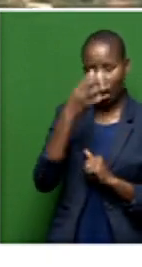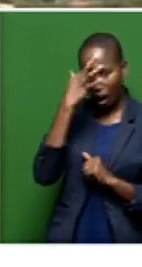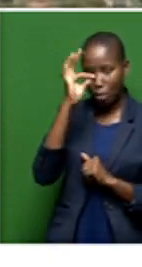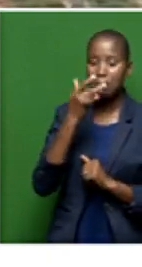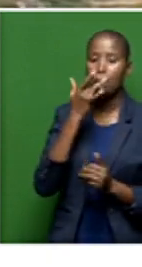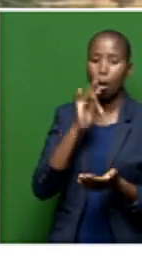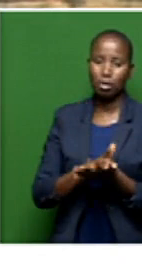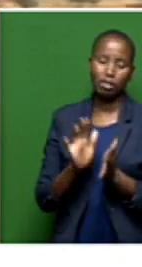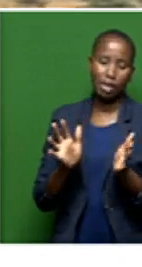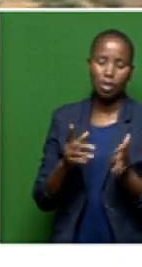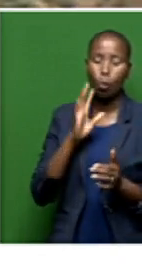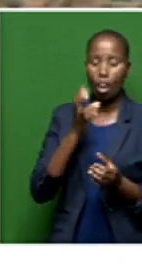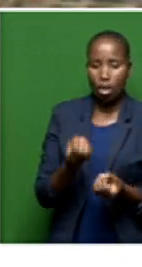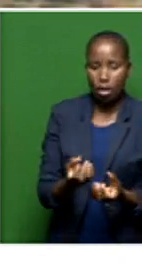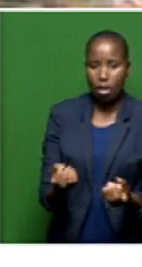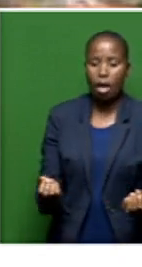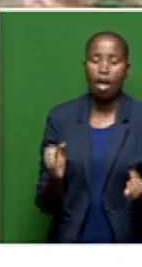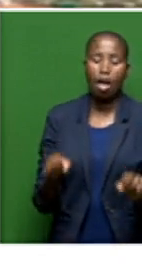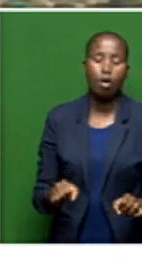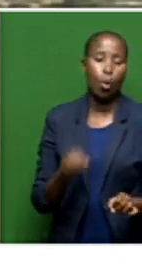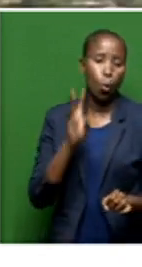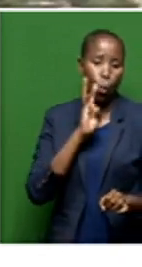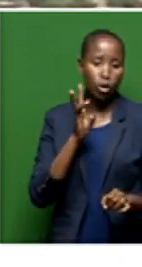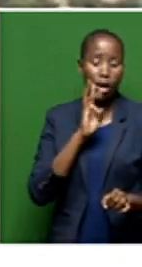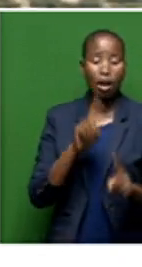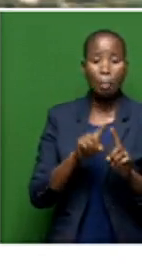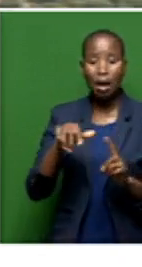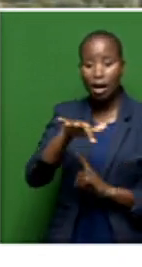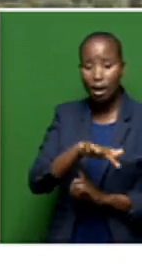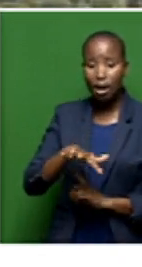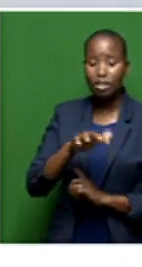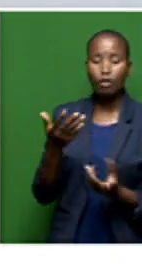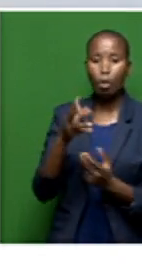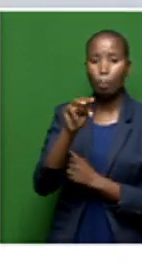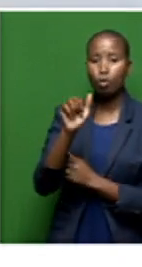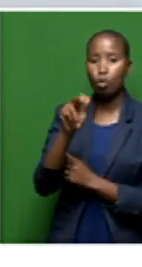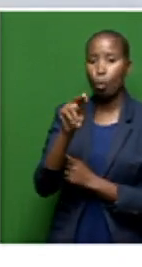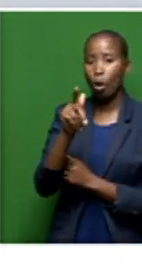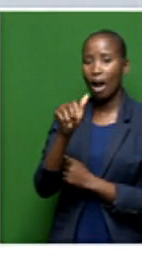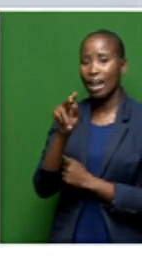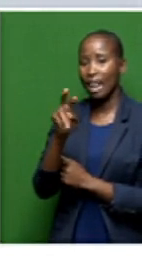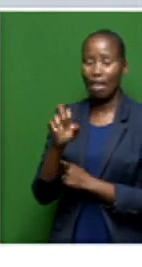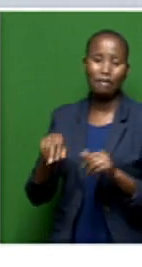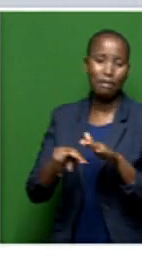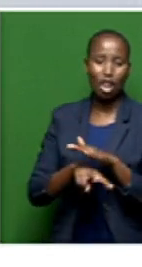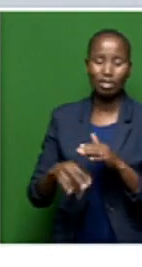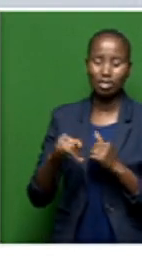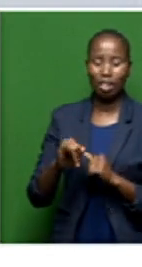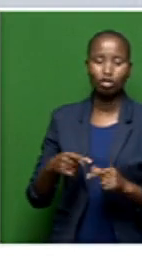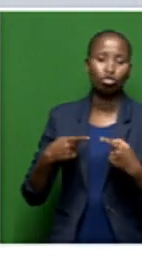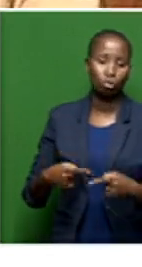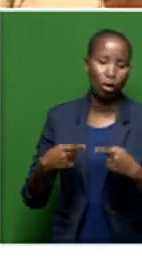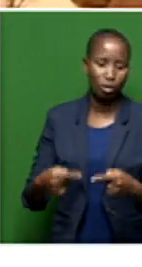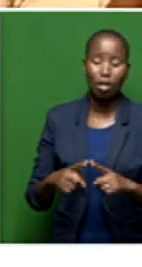bulk water in the Taung area, residents of Manukwane village are still struggling. A reservoir was built in the village years